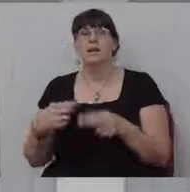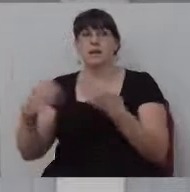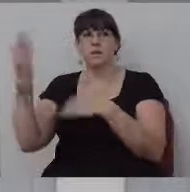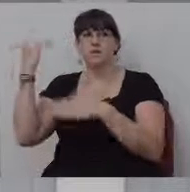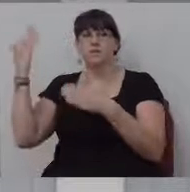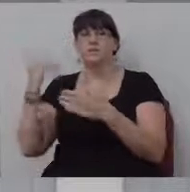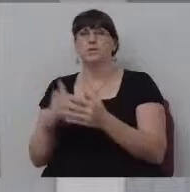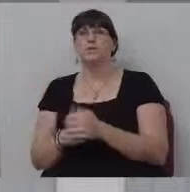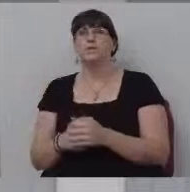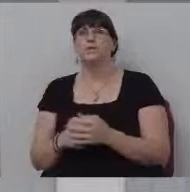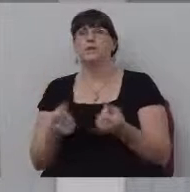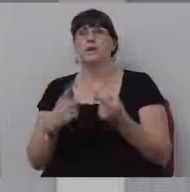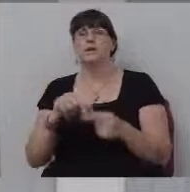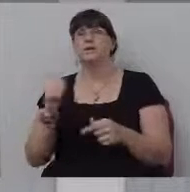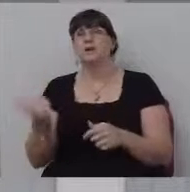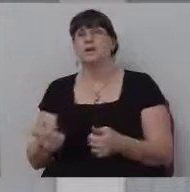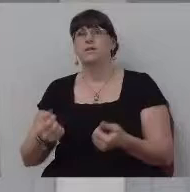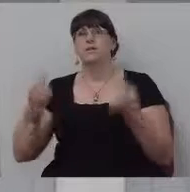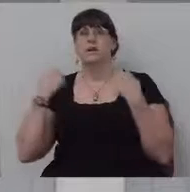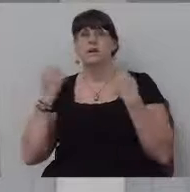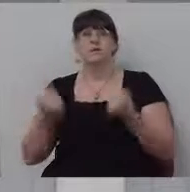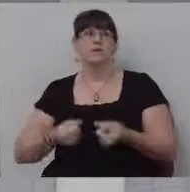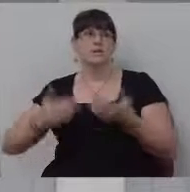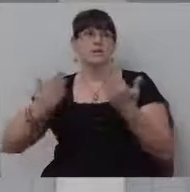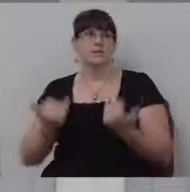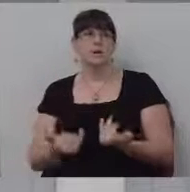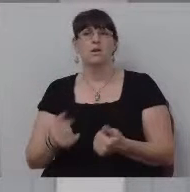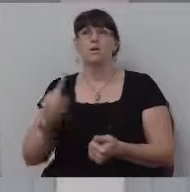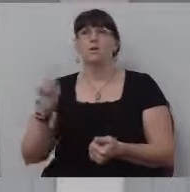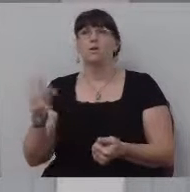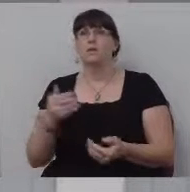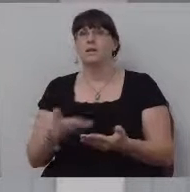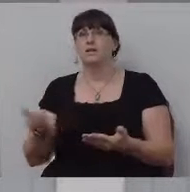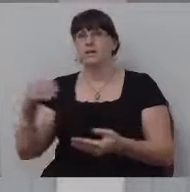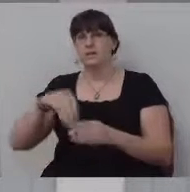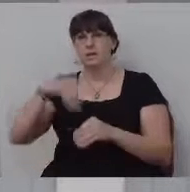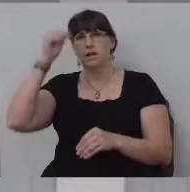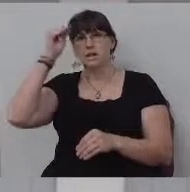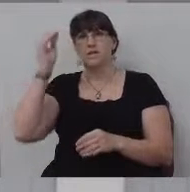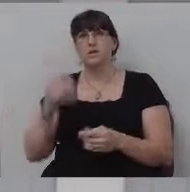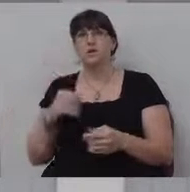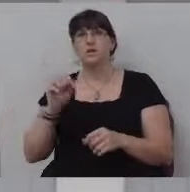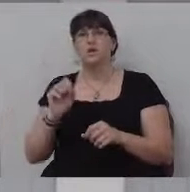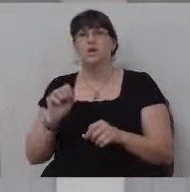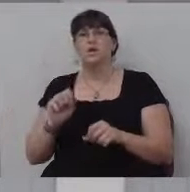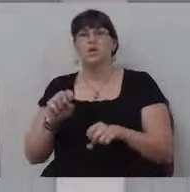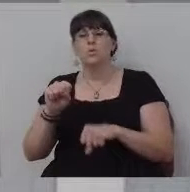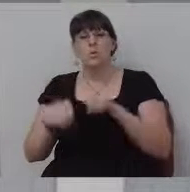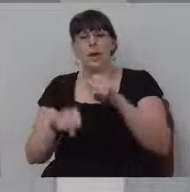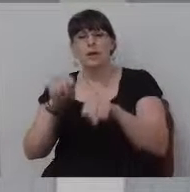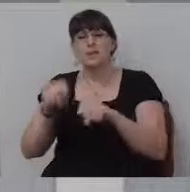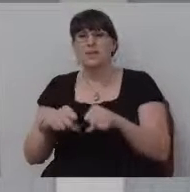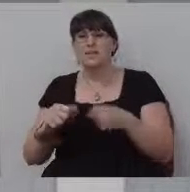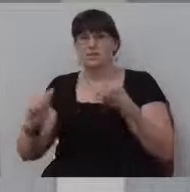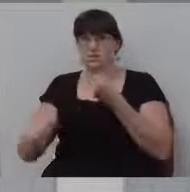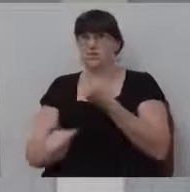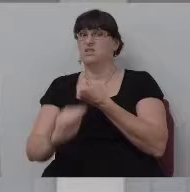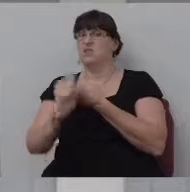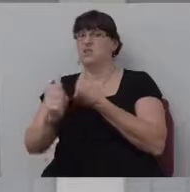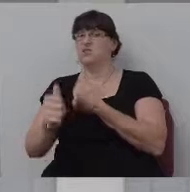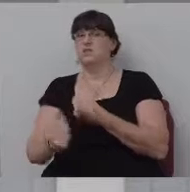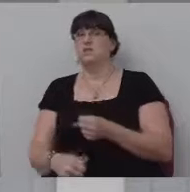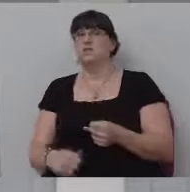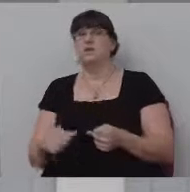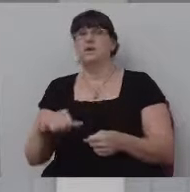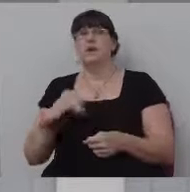bike as much as I used to. do other kinds of exercise now, but one of the things I learned, riding bicycle is dangerous. So while I was riding bike, I was actually